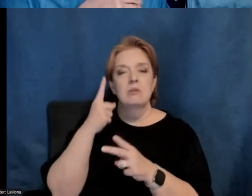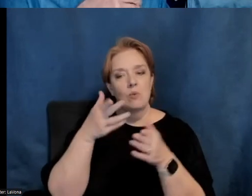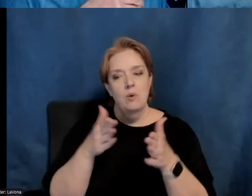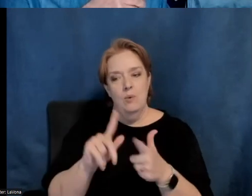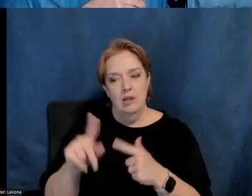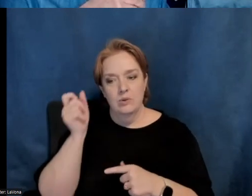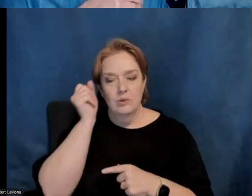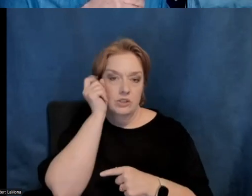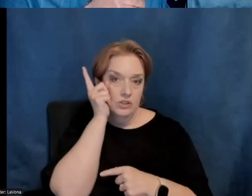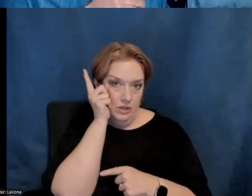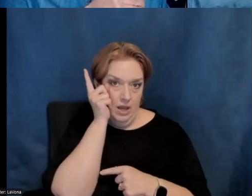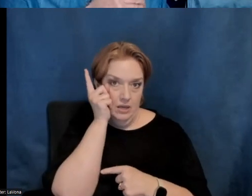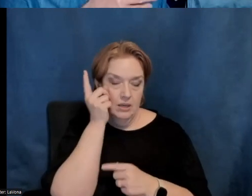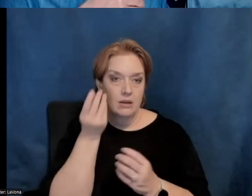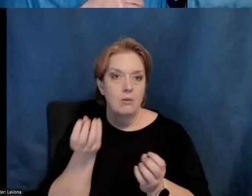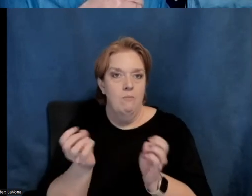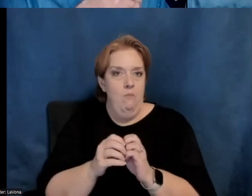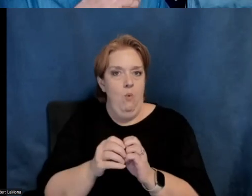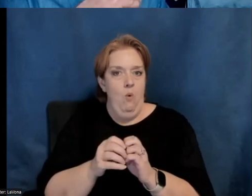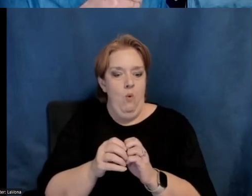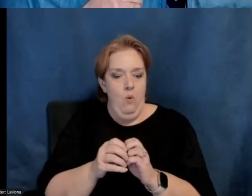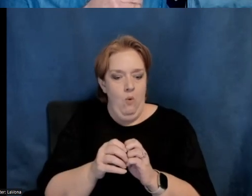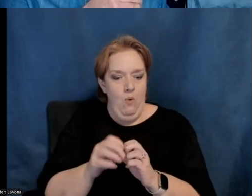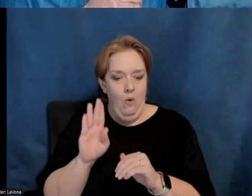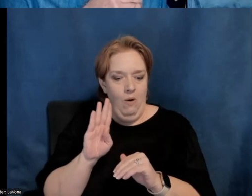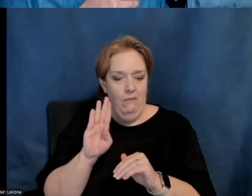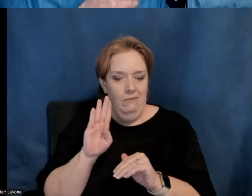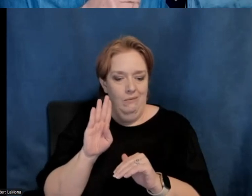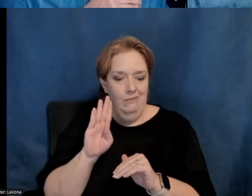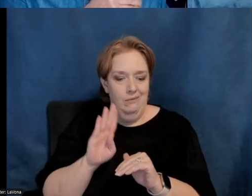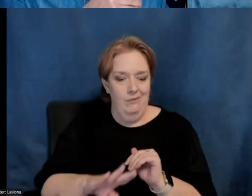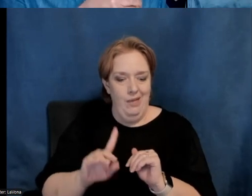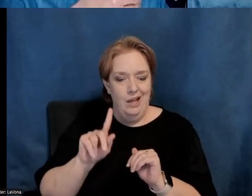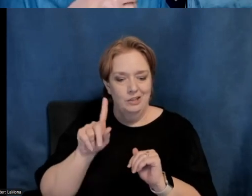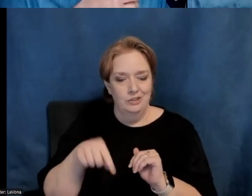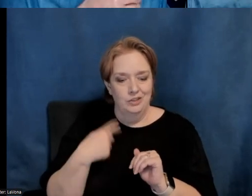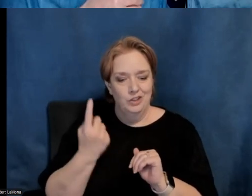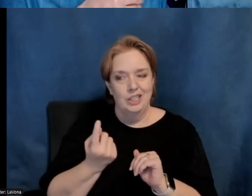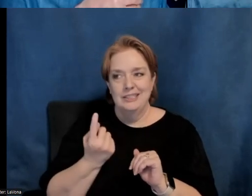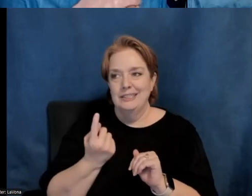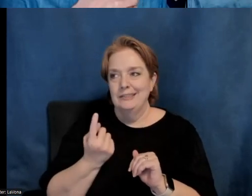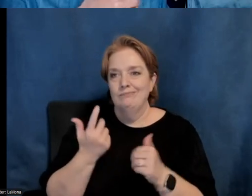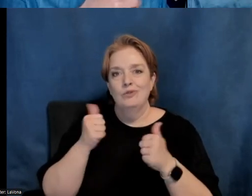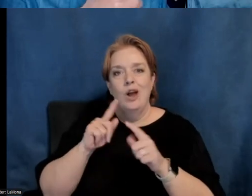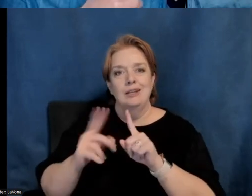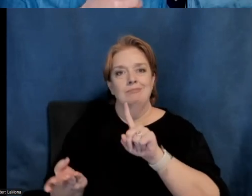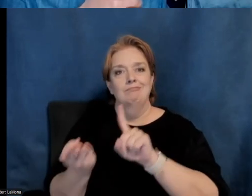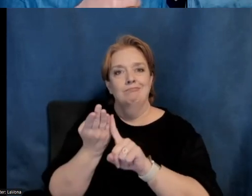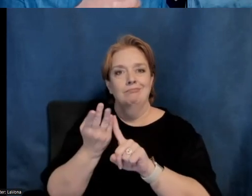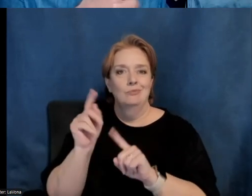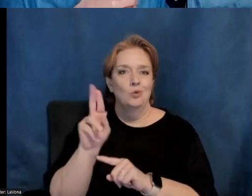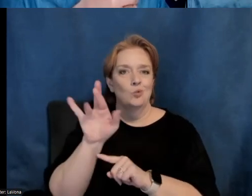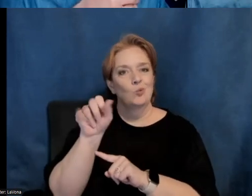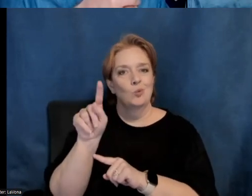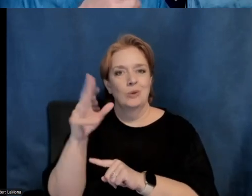um, uh, more than what someone is trying to sell you as a, as a tourism experience. It's, you know, it's a way of discovering something